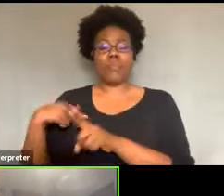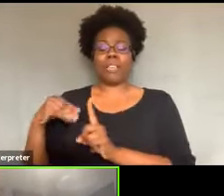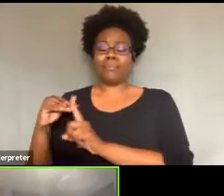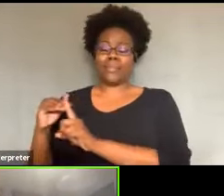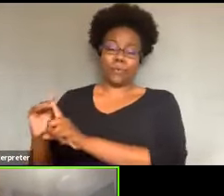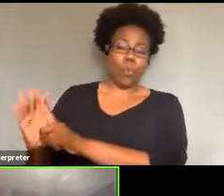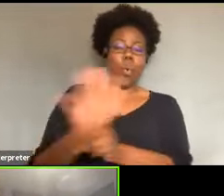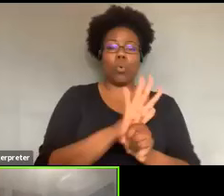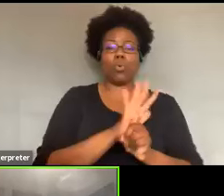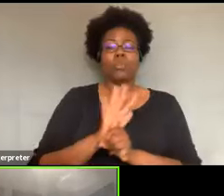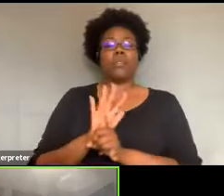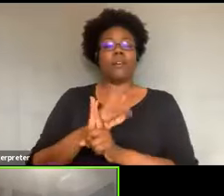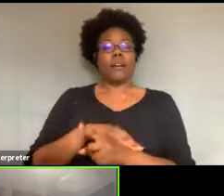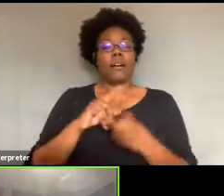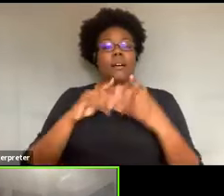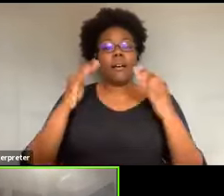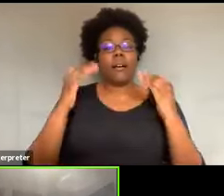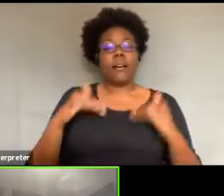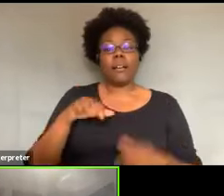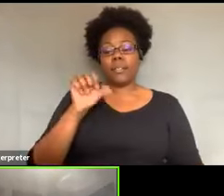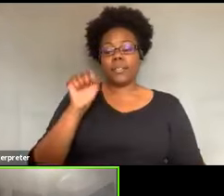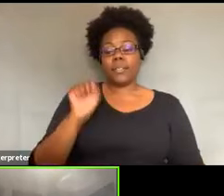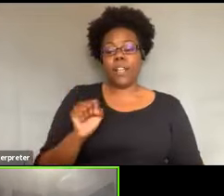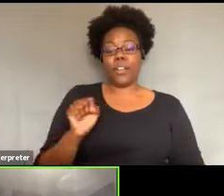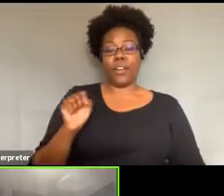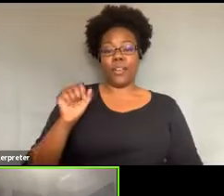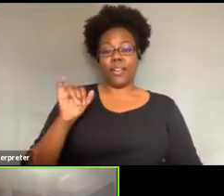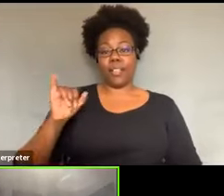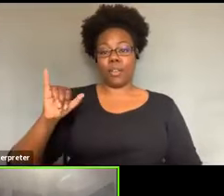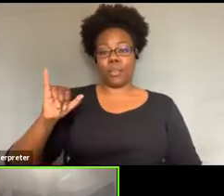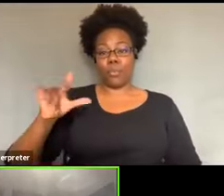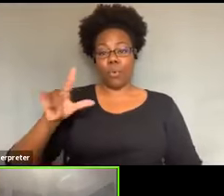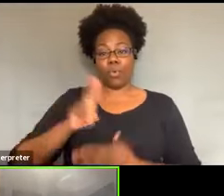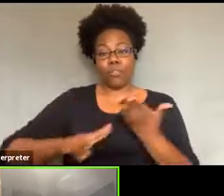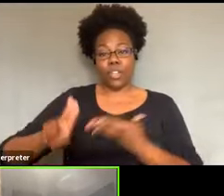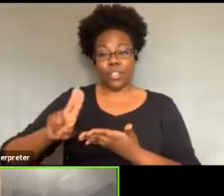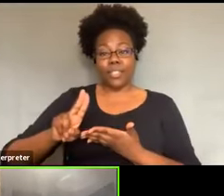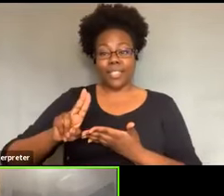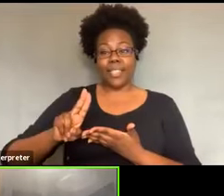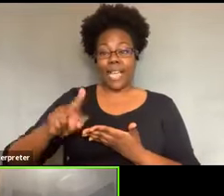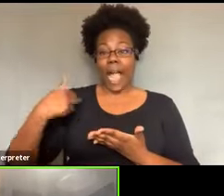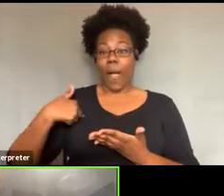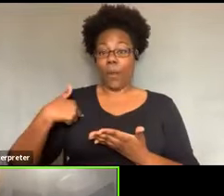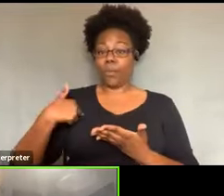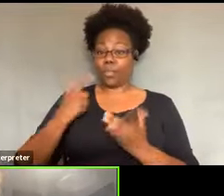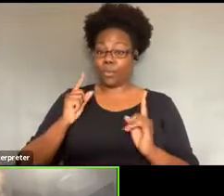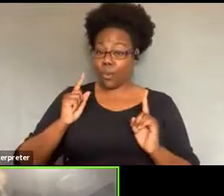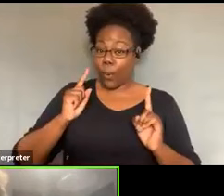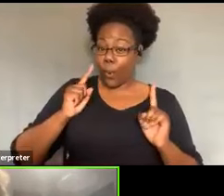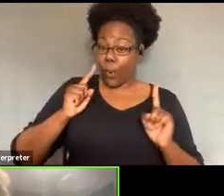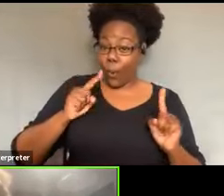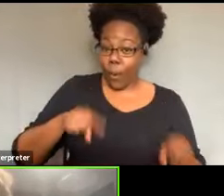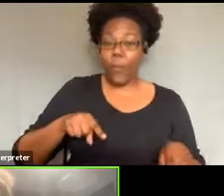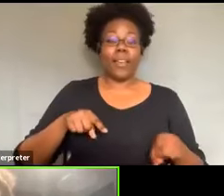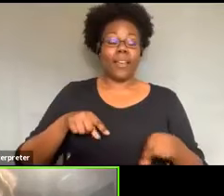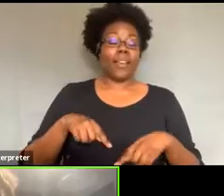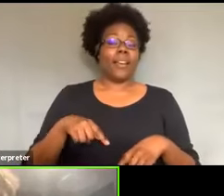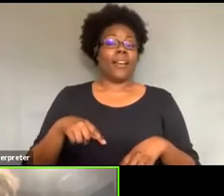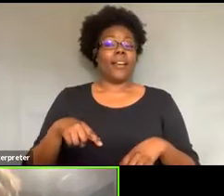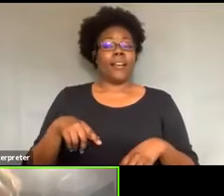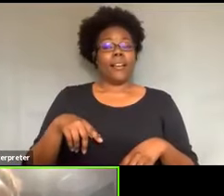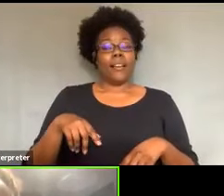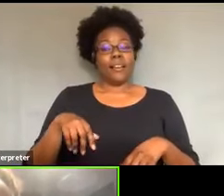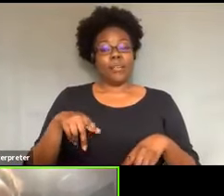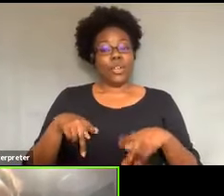Illinois university, SIU, the school that I was getting ready to attend. You know, we were going through, um,